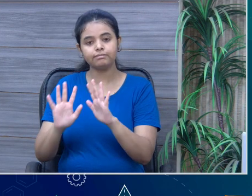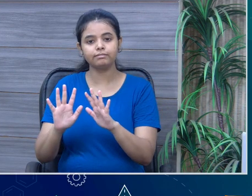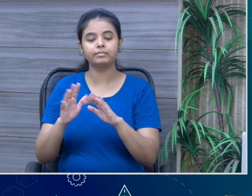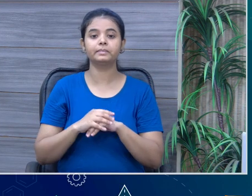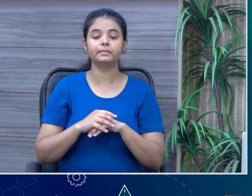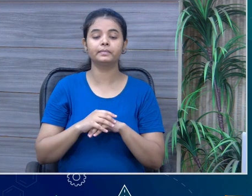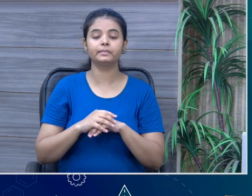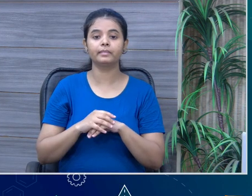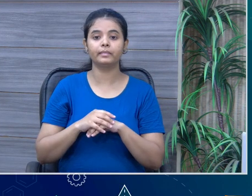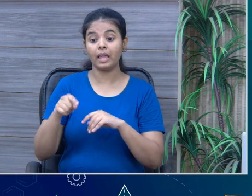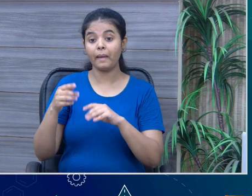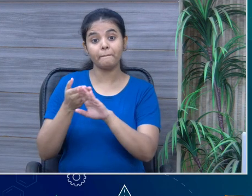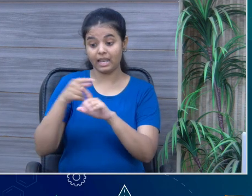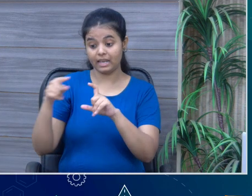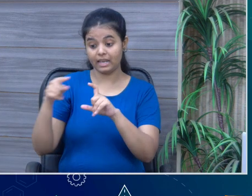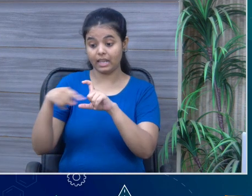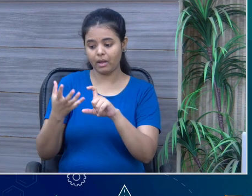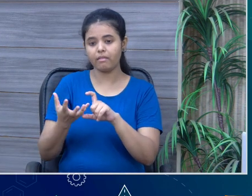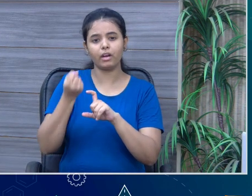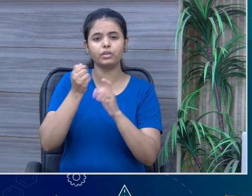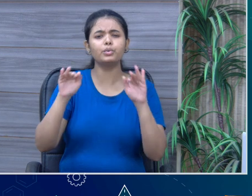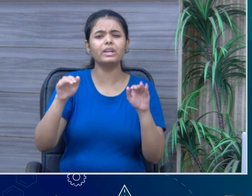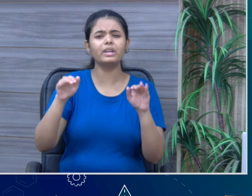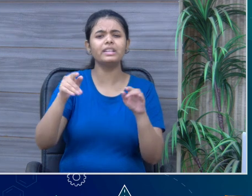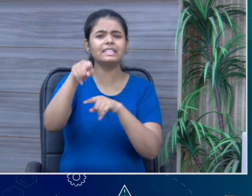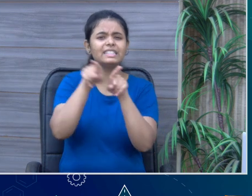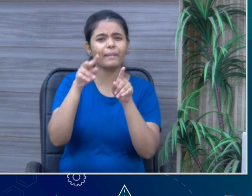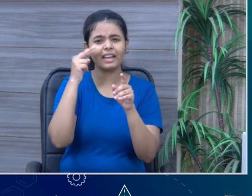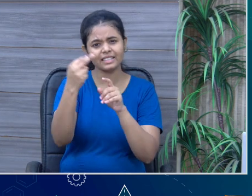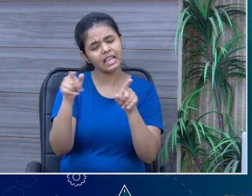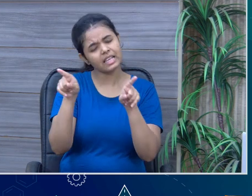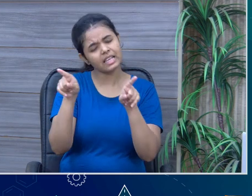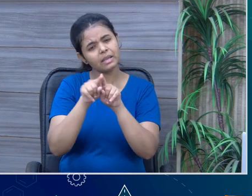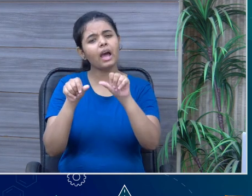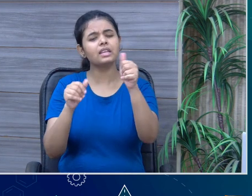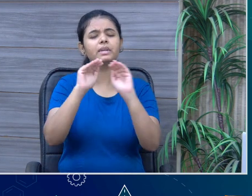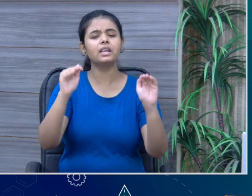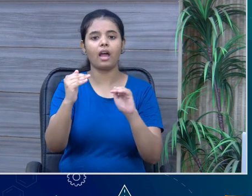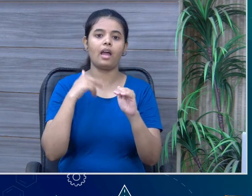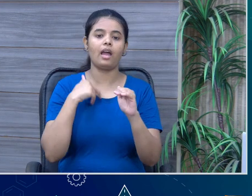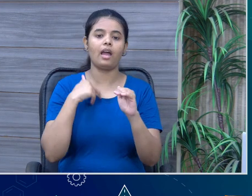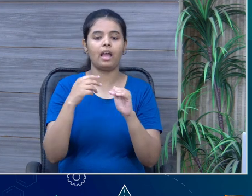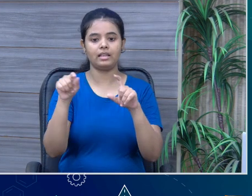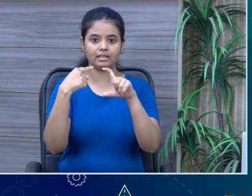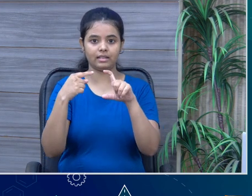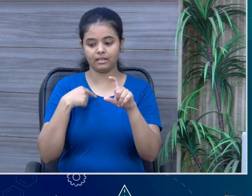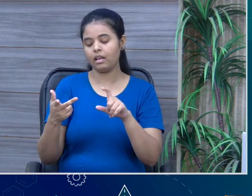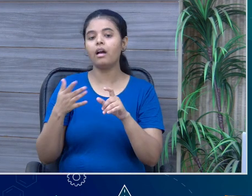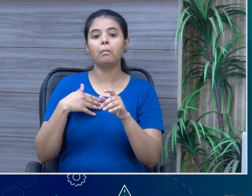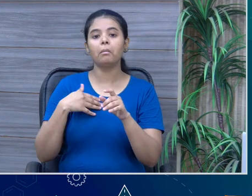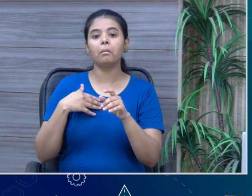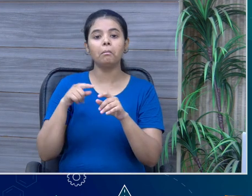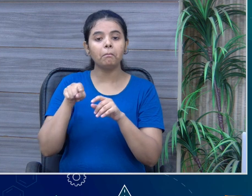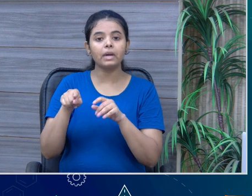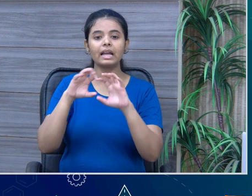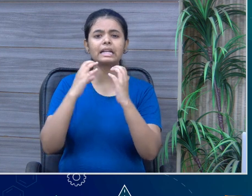an email we received from one of our students, from one of our viewers, and the session was for